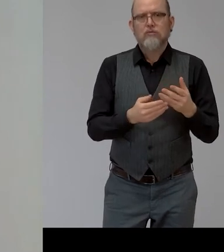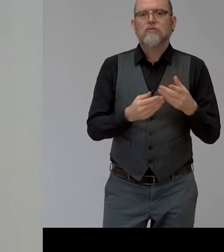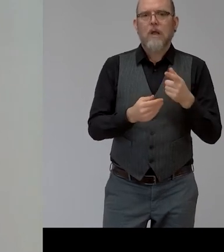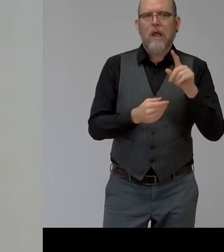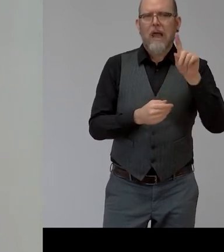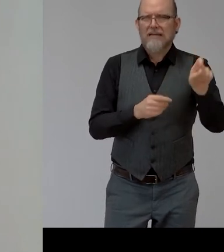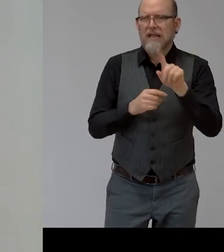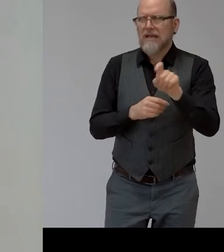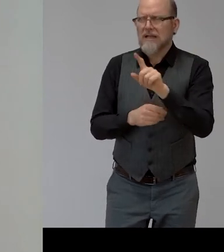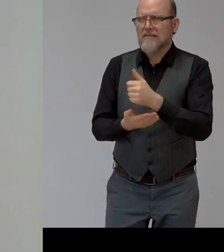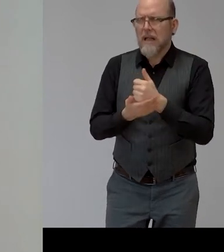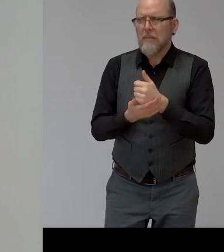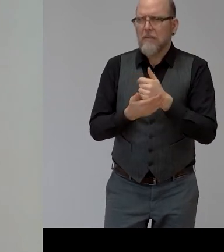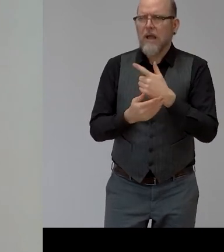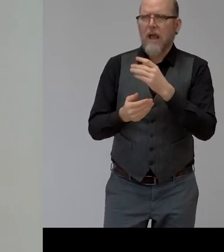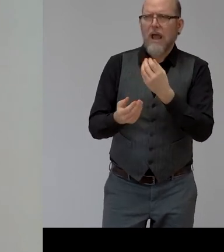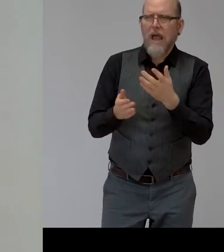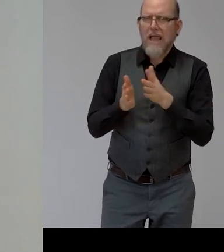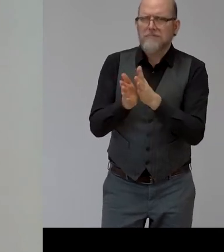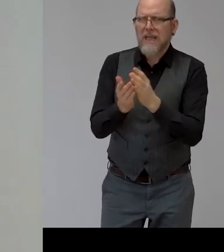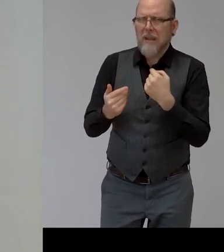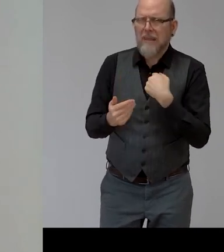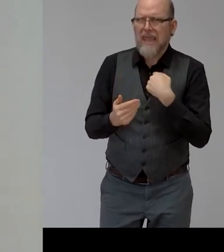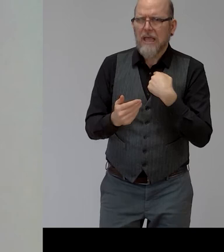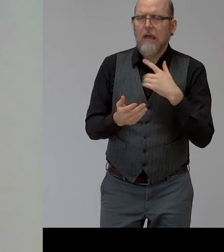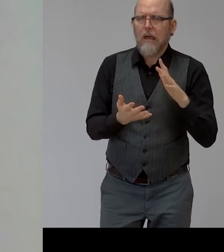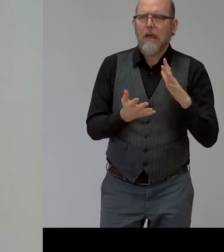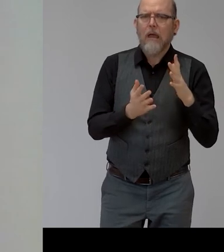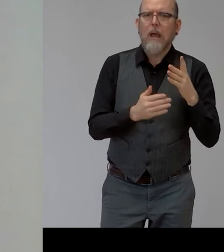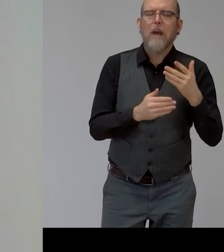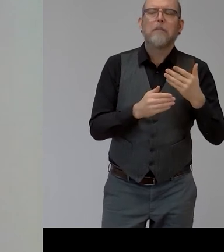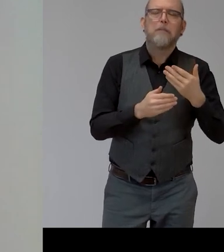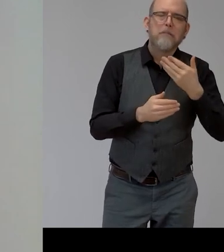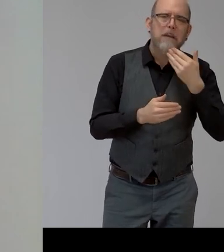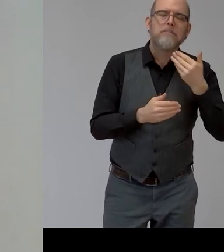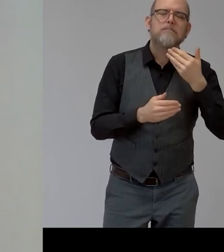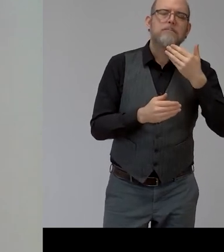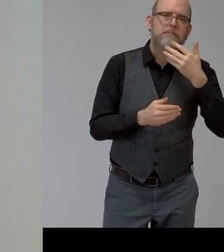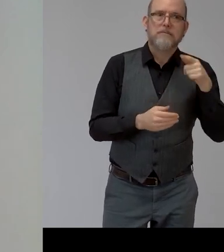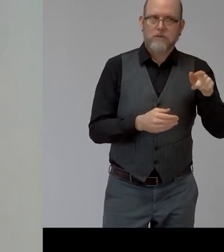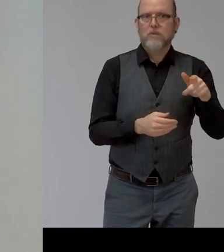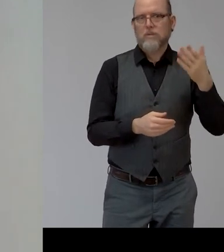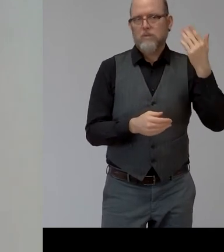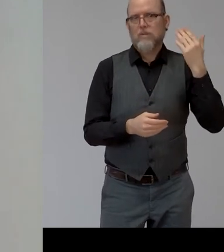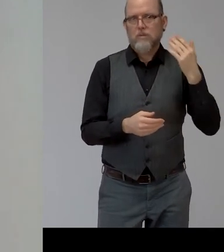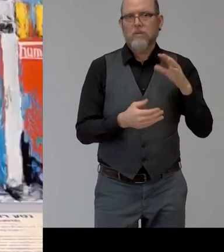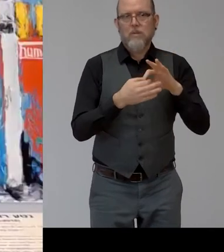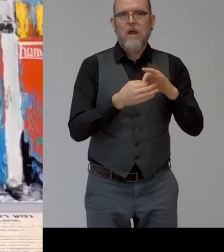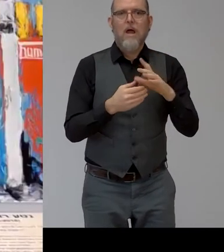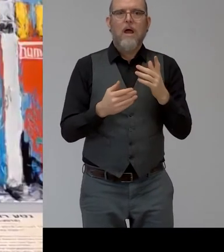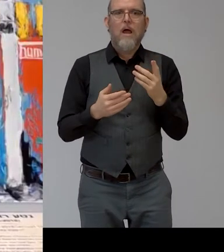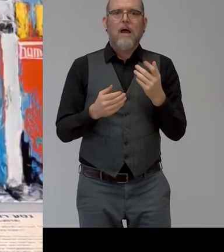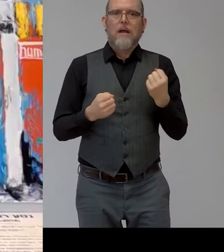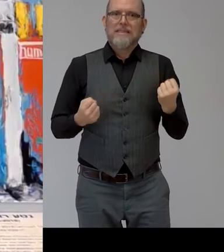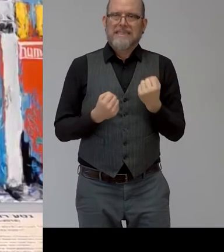exactly what i needed it became better and better so it was a combined effort great now